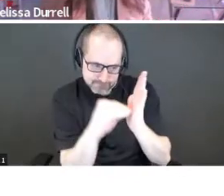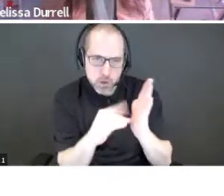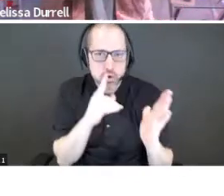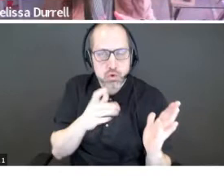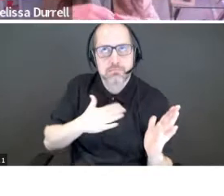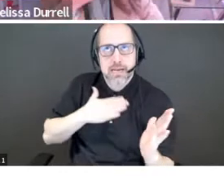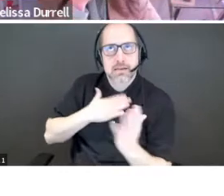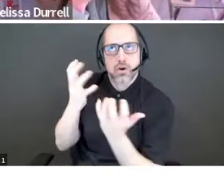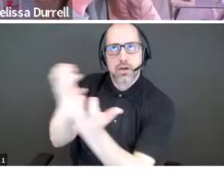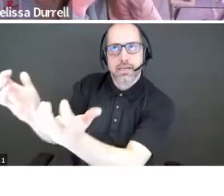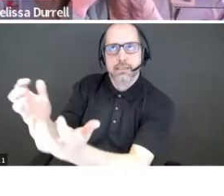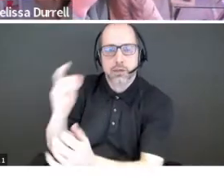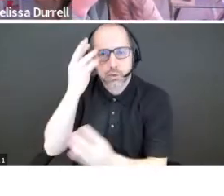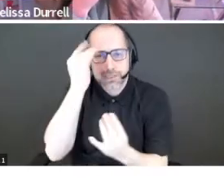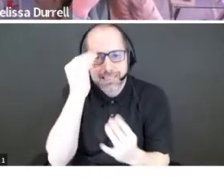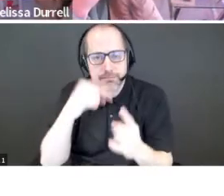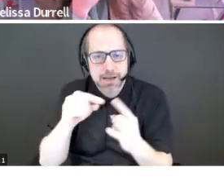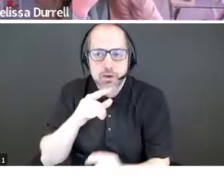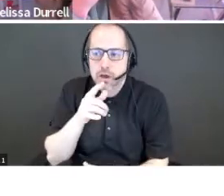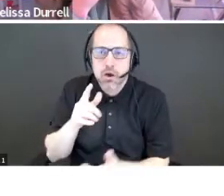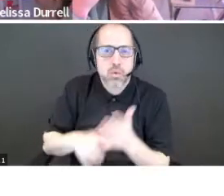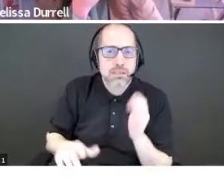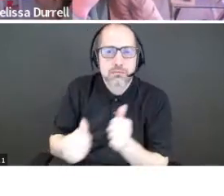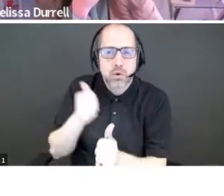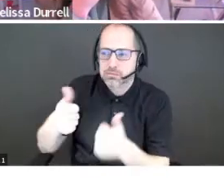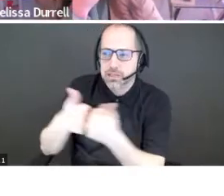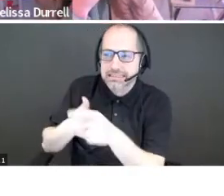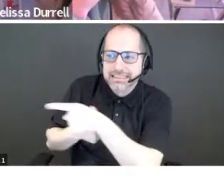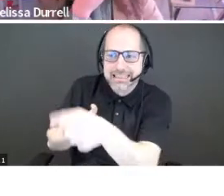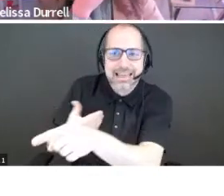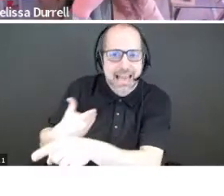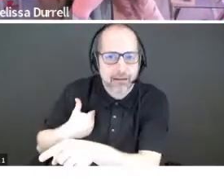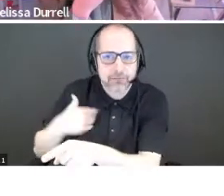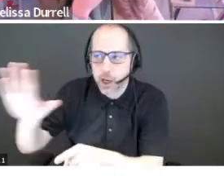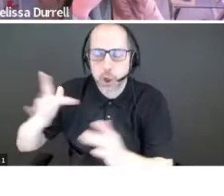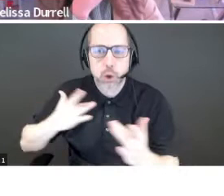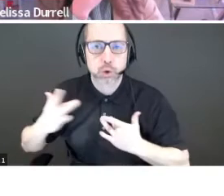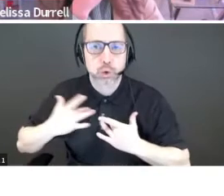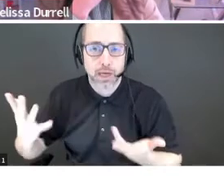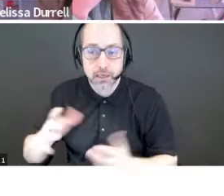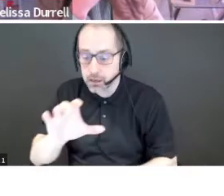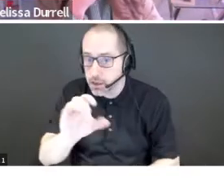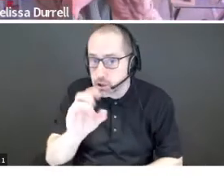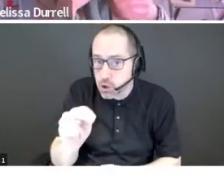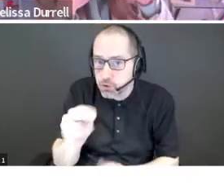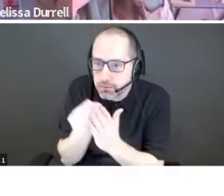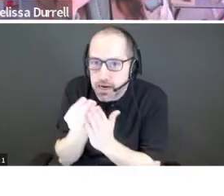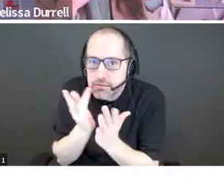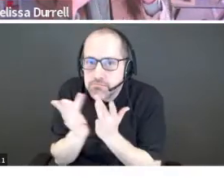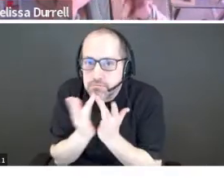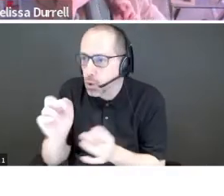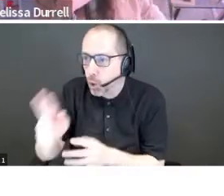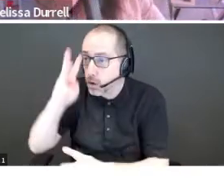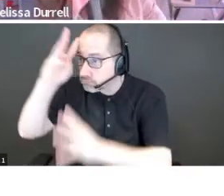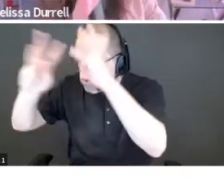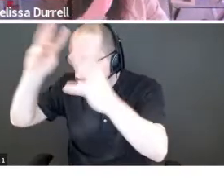your pitch. So let's think about what is the biggest challenge that they have? Are they conservative or innovative? So you'll notice